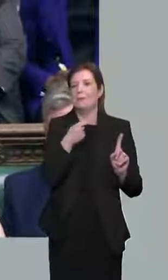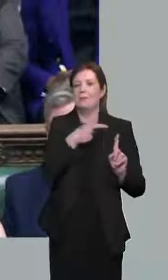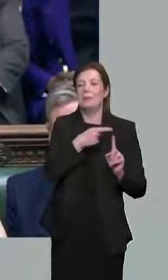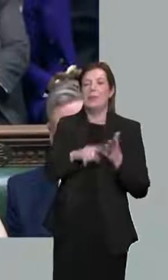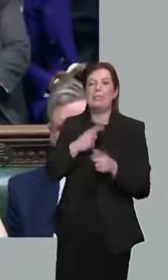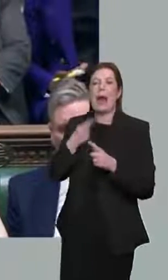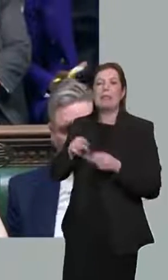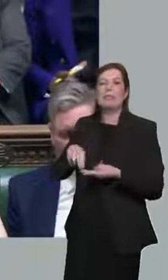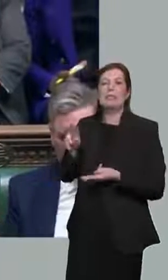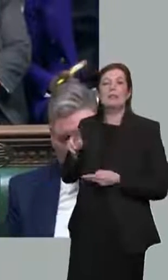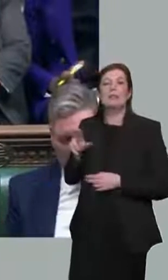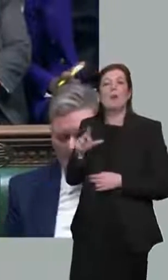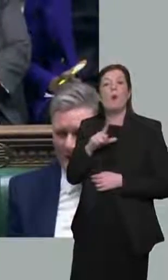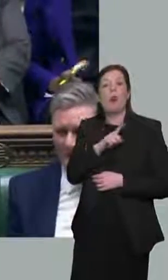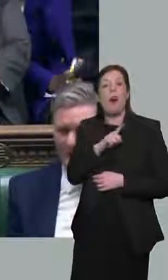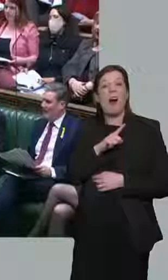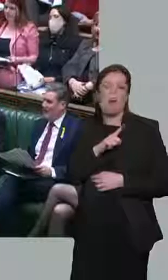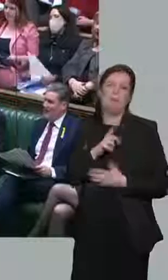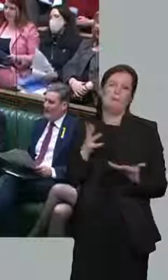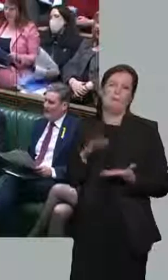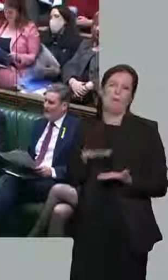they are the party of low growth.